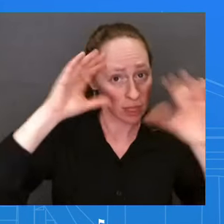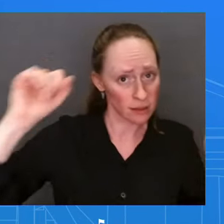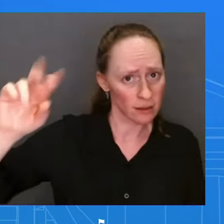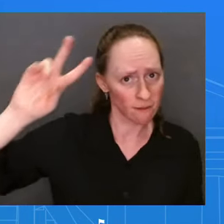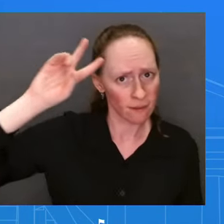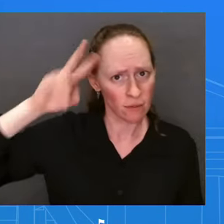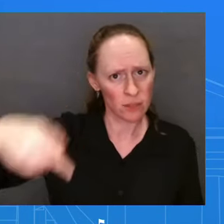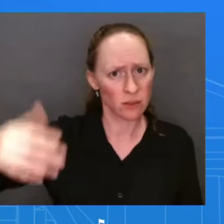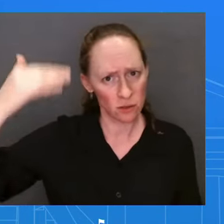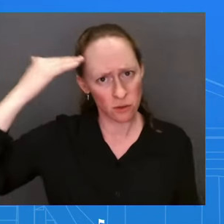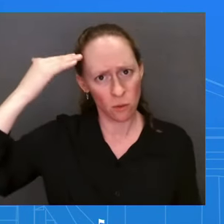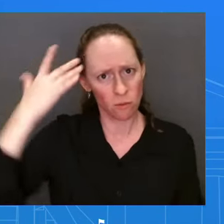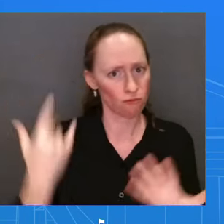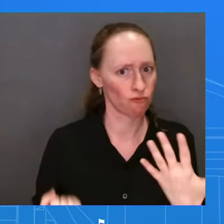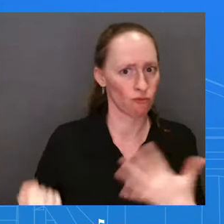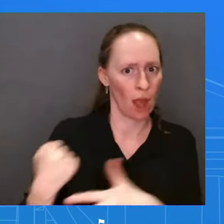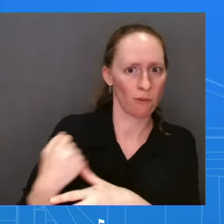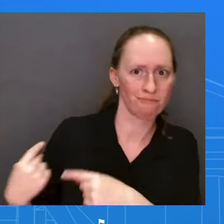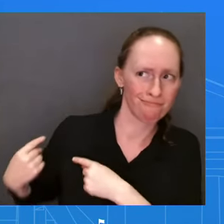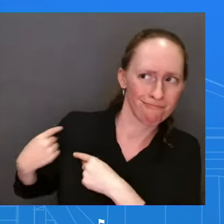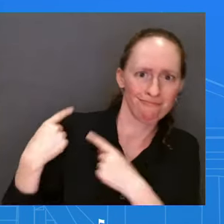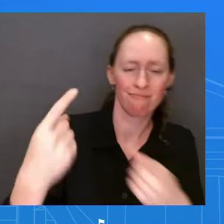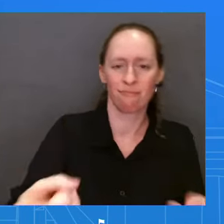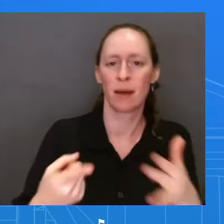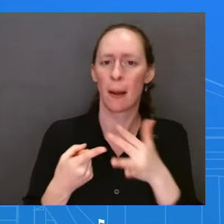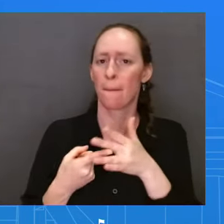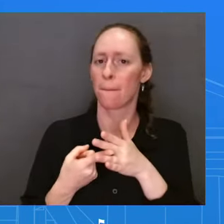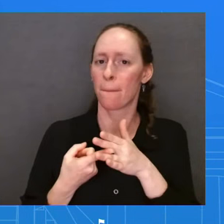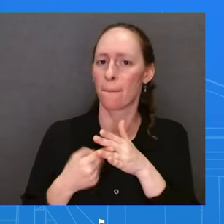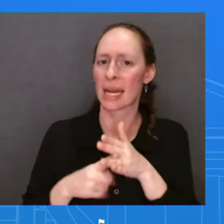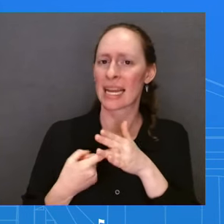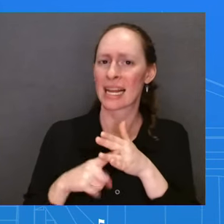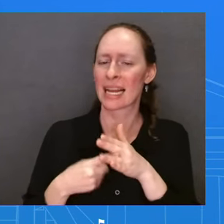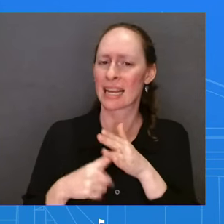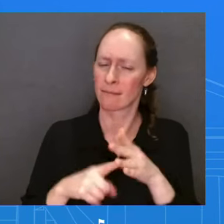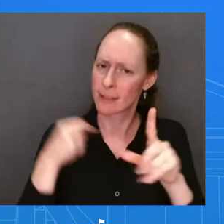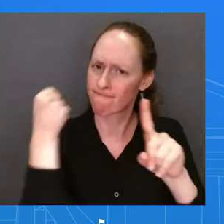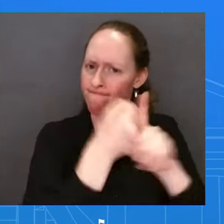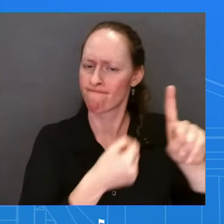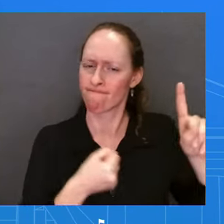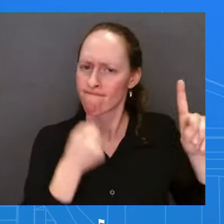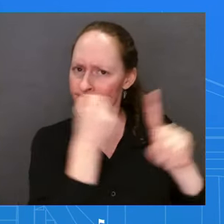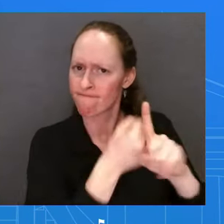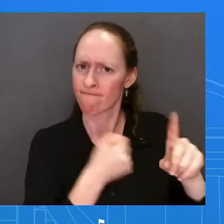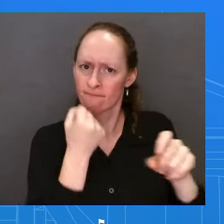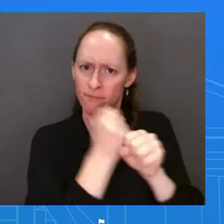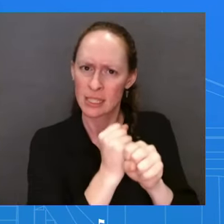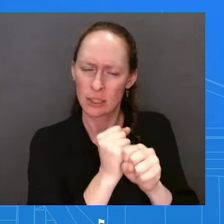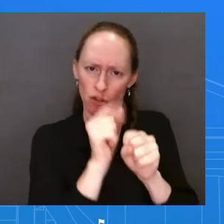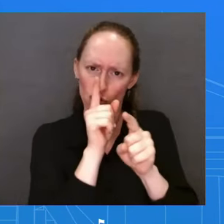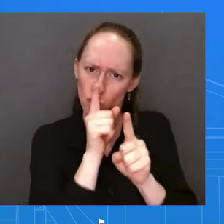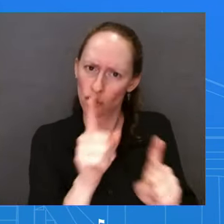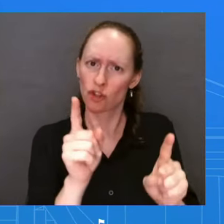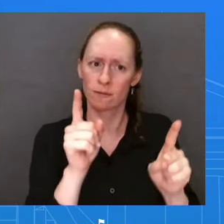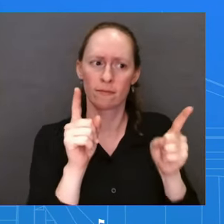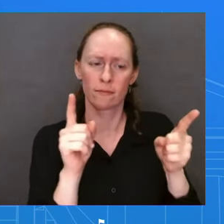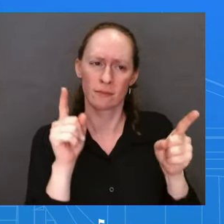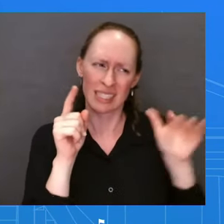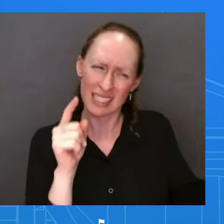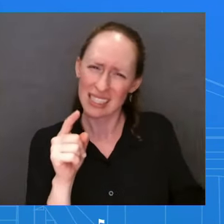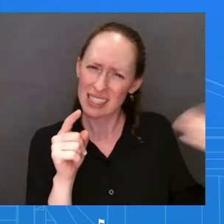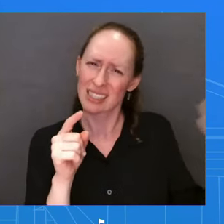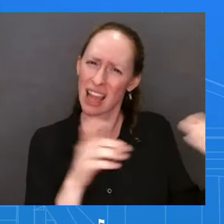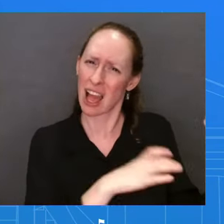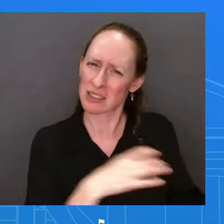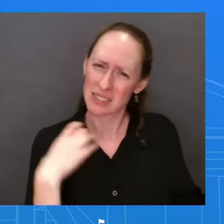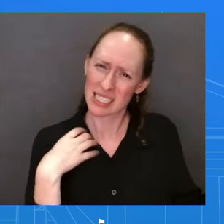and they will continue to fight to make sure that to fight to urge Congress to pass critical voting rights legislation in